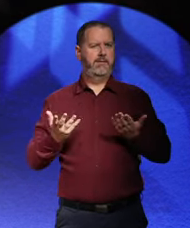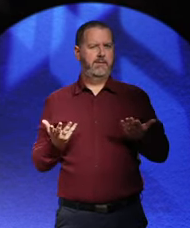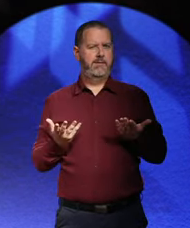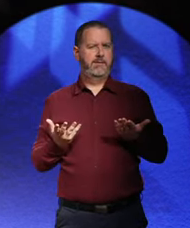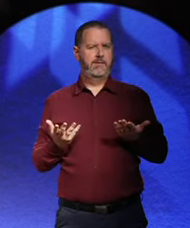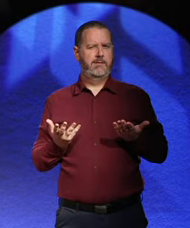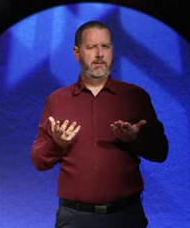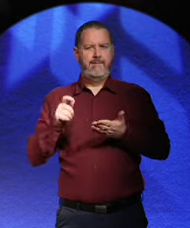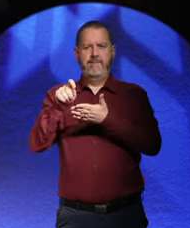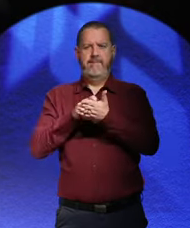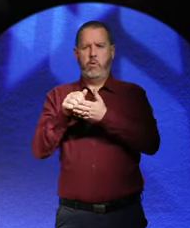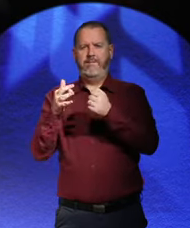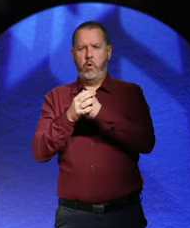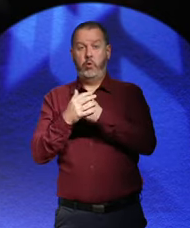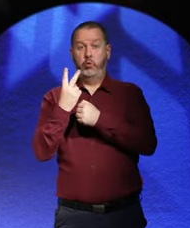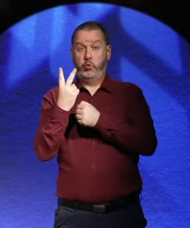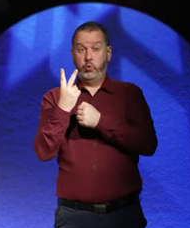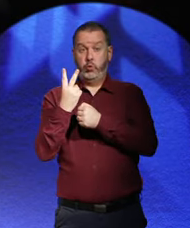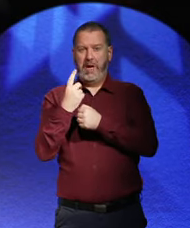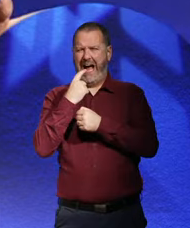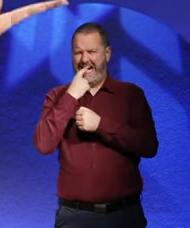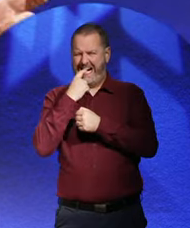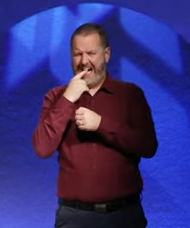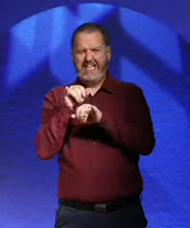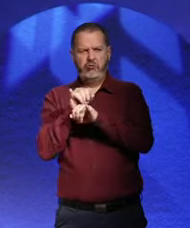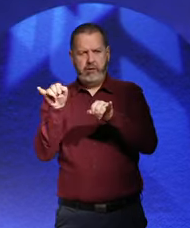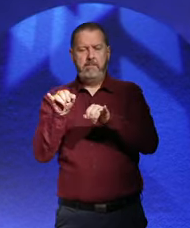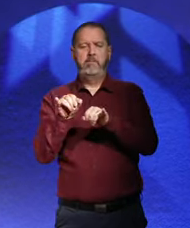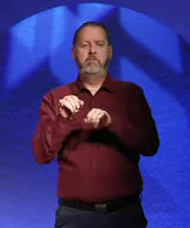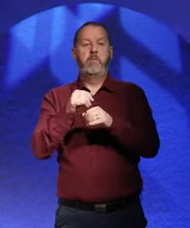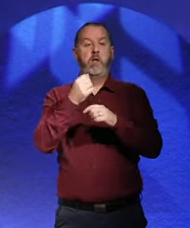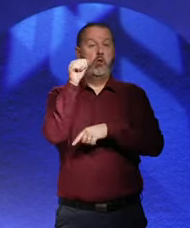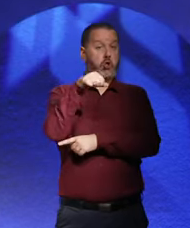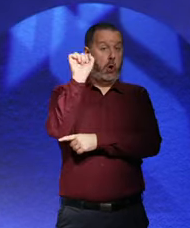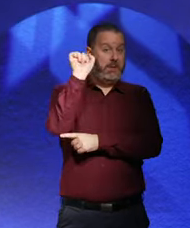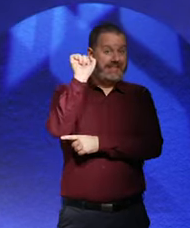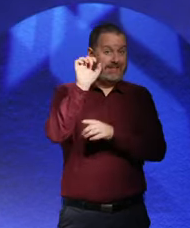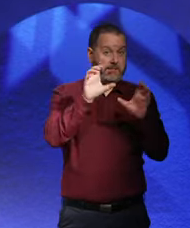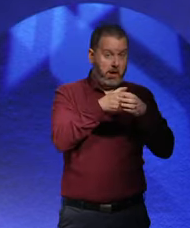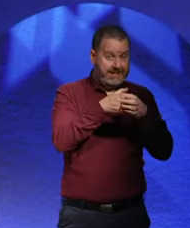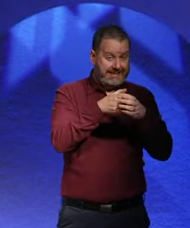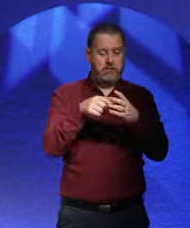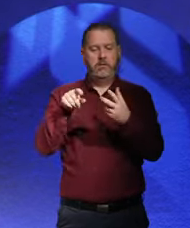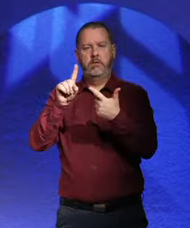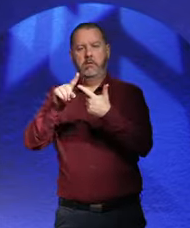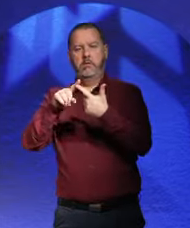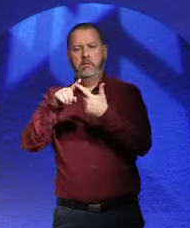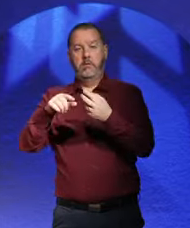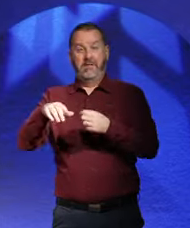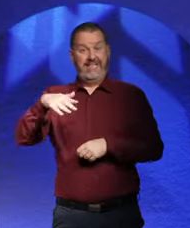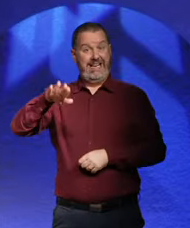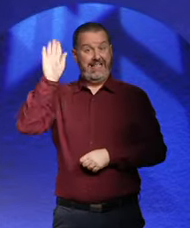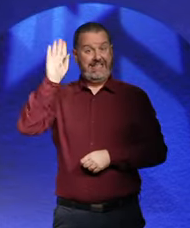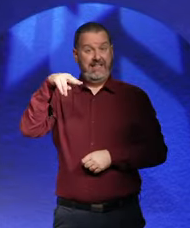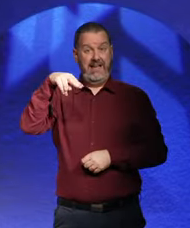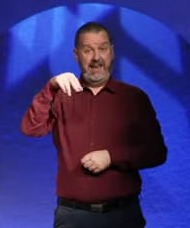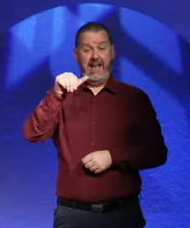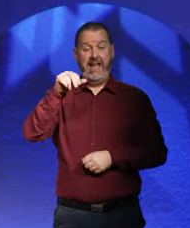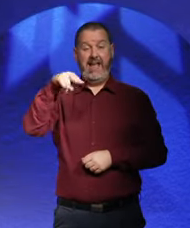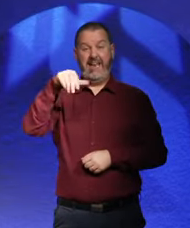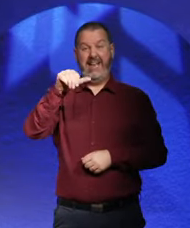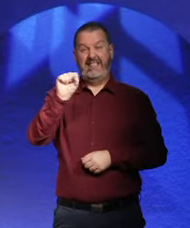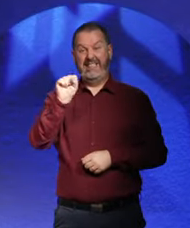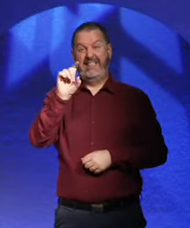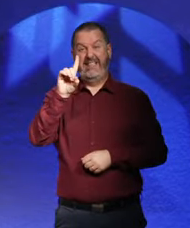voted for two extreme parties, the Communist Party and the National Socialist Party. Both those parties